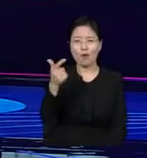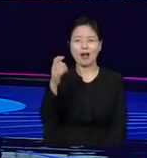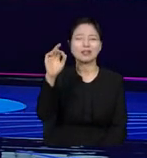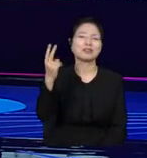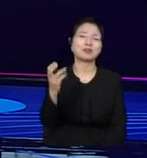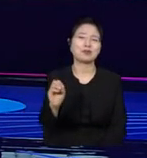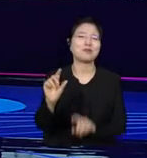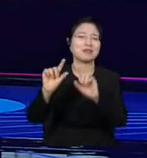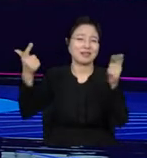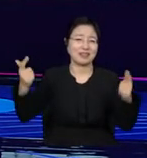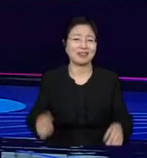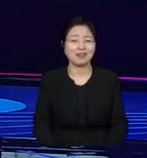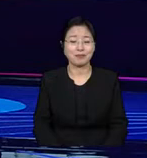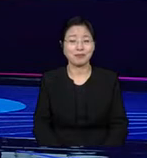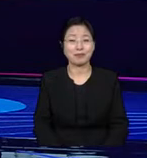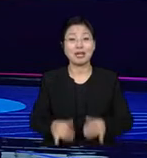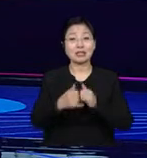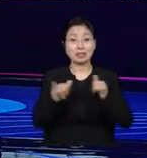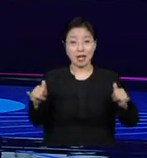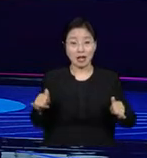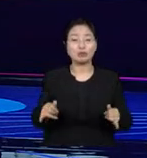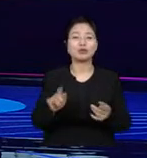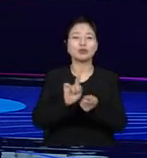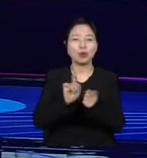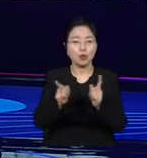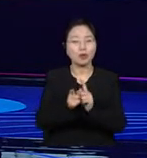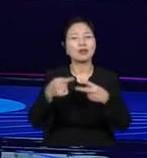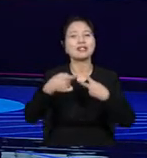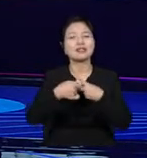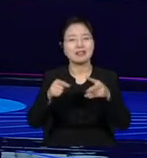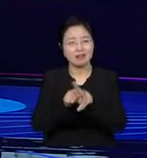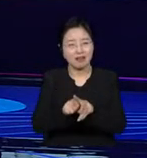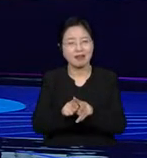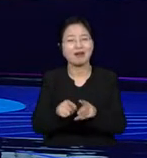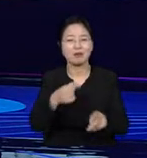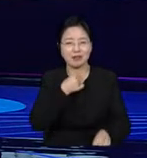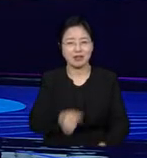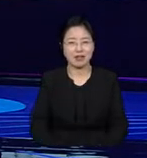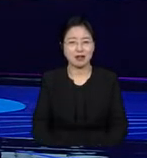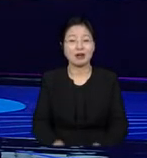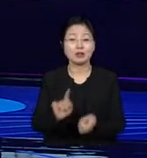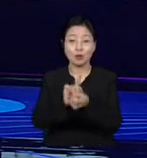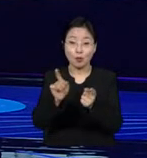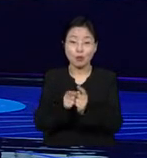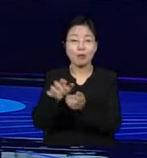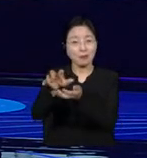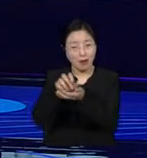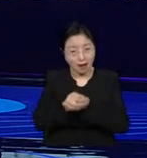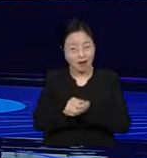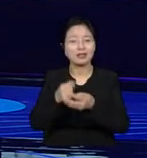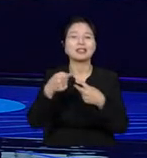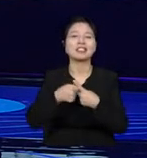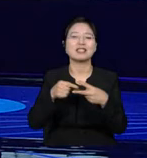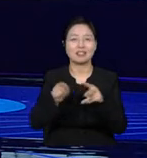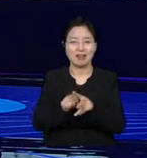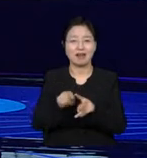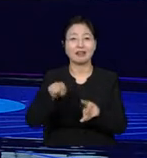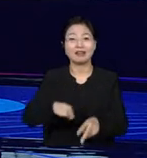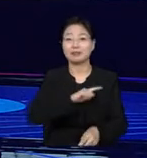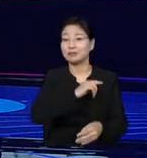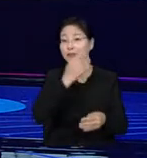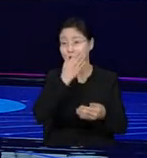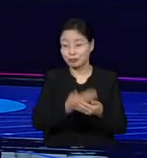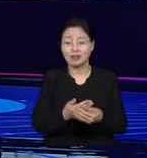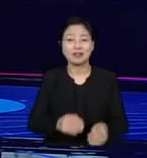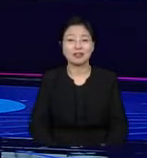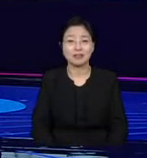for acceptance. Acceptance achieved through understanding. If you understand me better, you're more likely